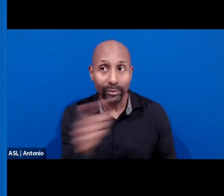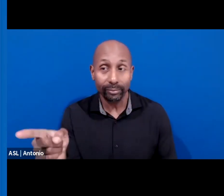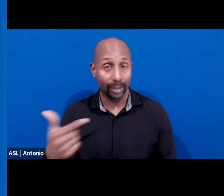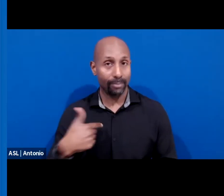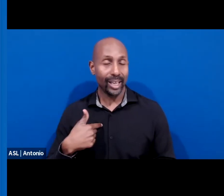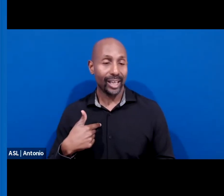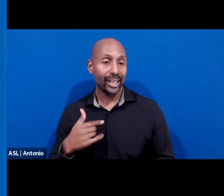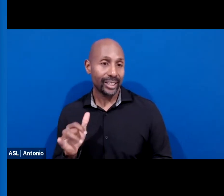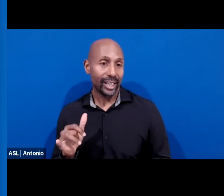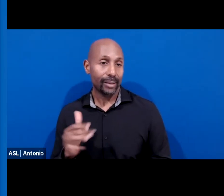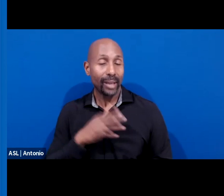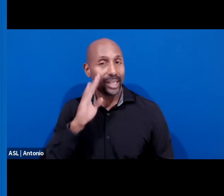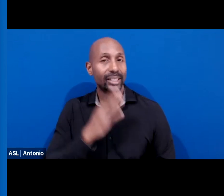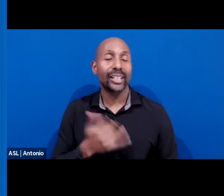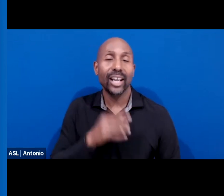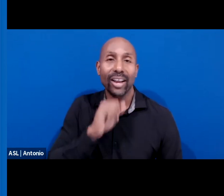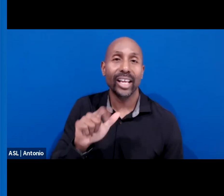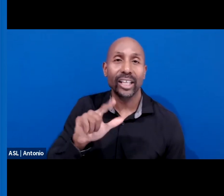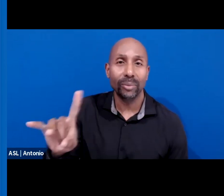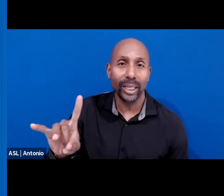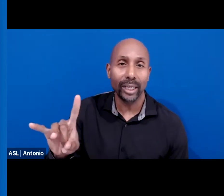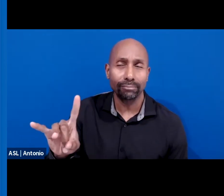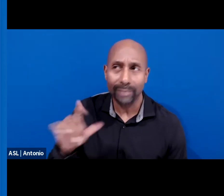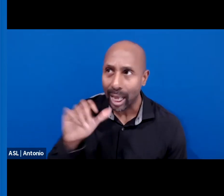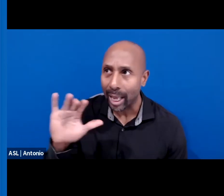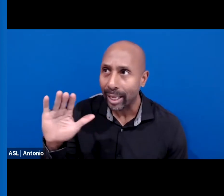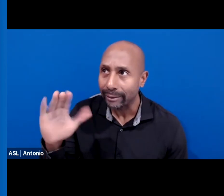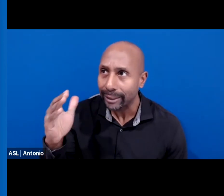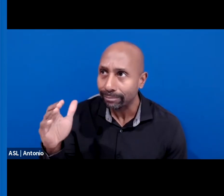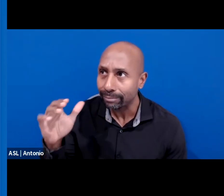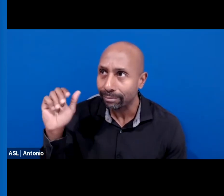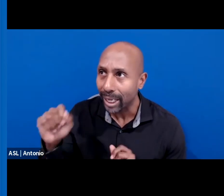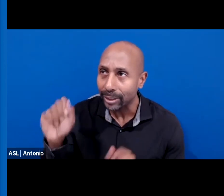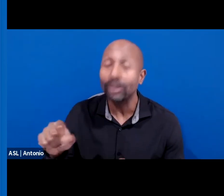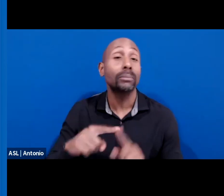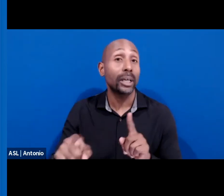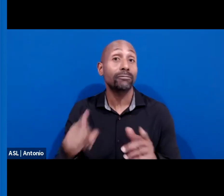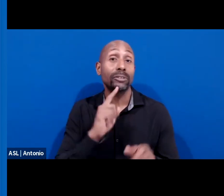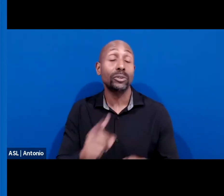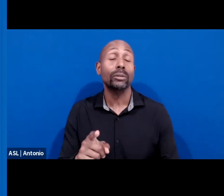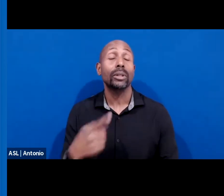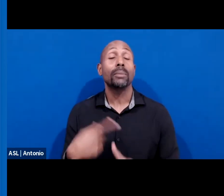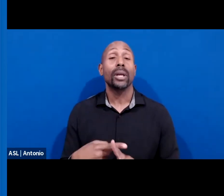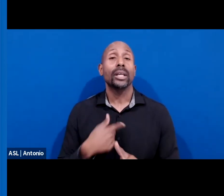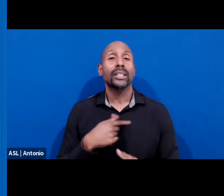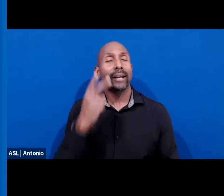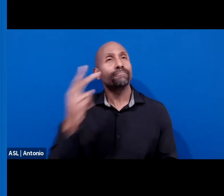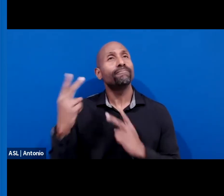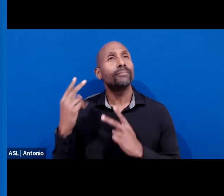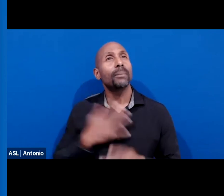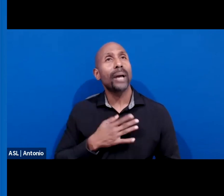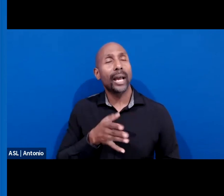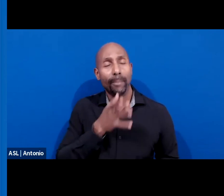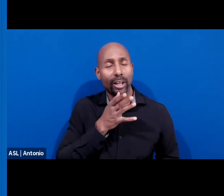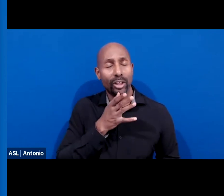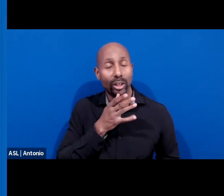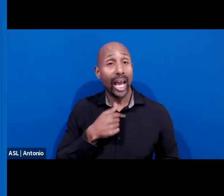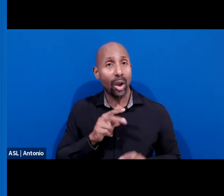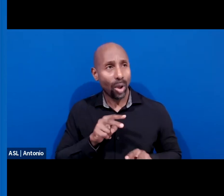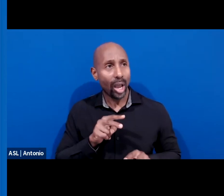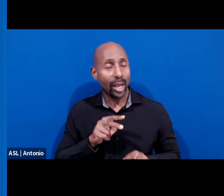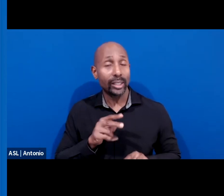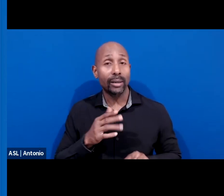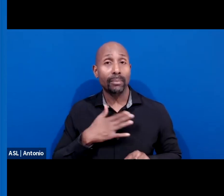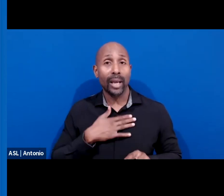son who is now 28 years old. That doesn't seem possible. And I also watched my mother parent my older brother and my younger